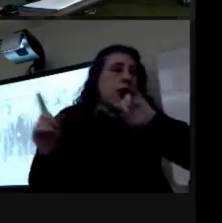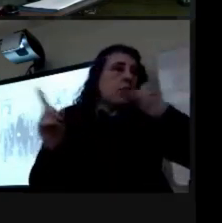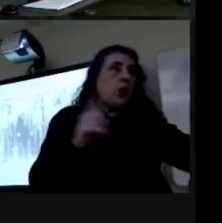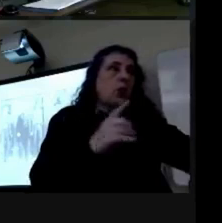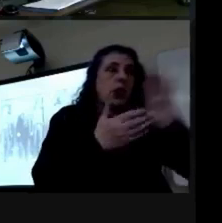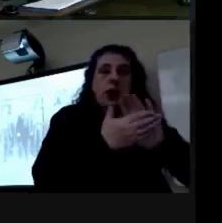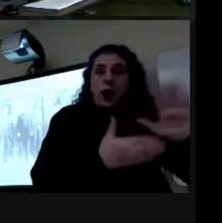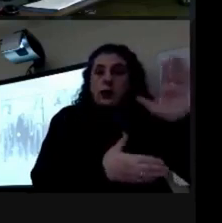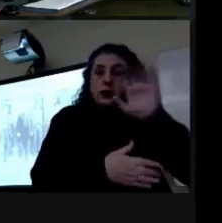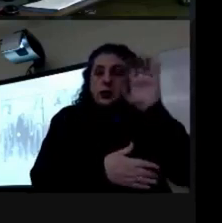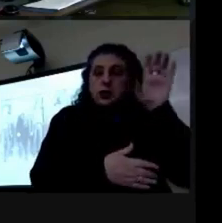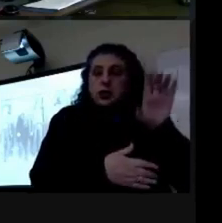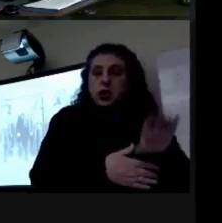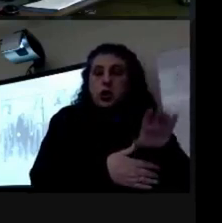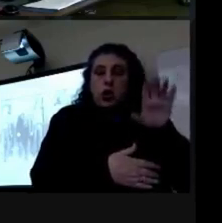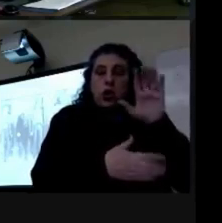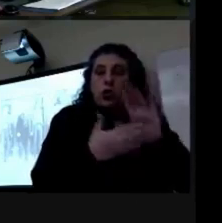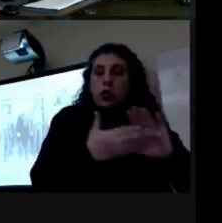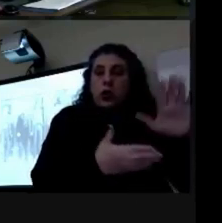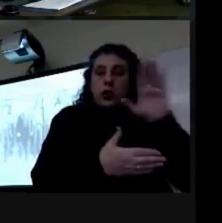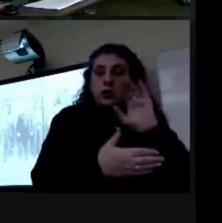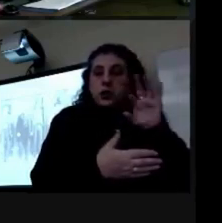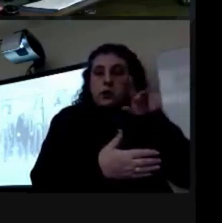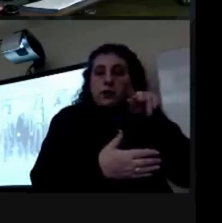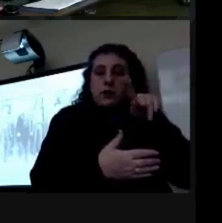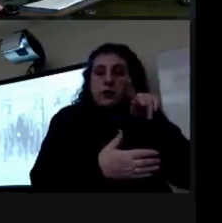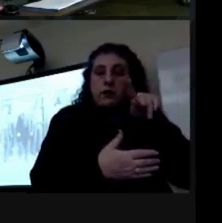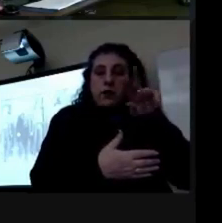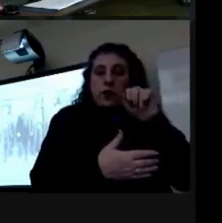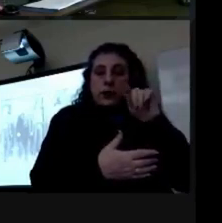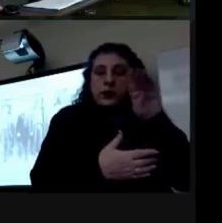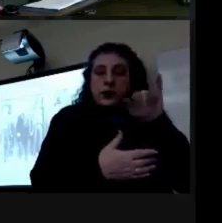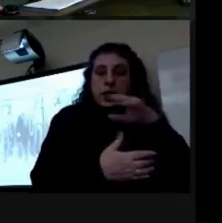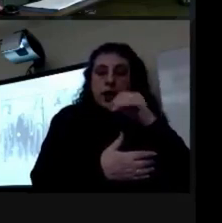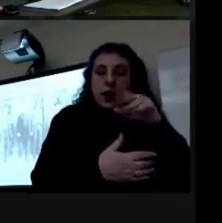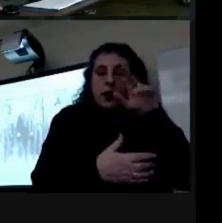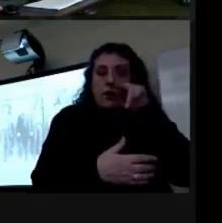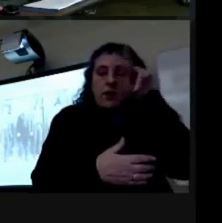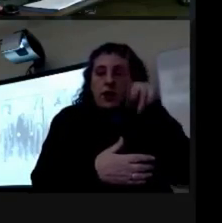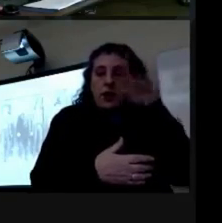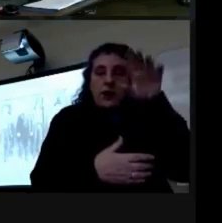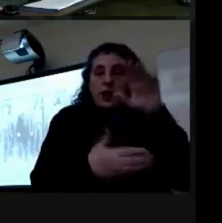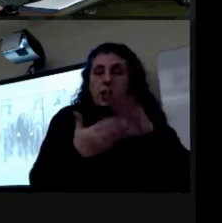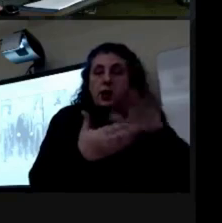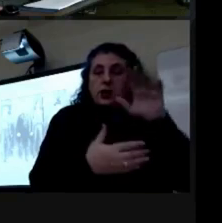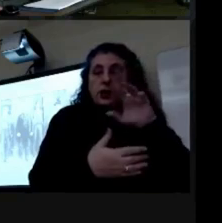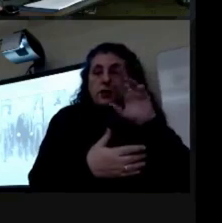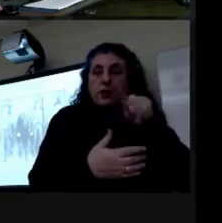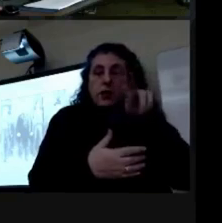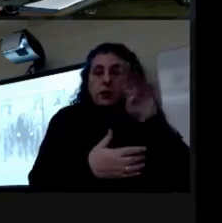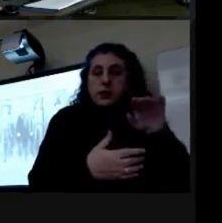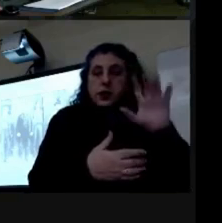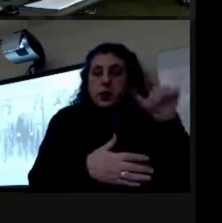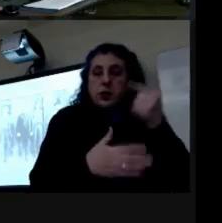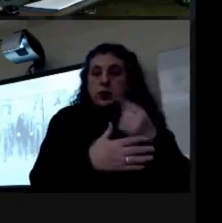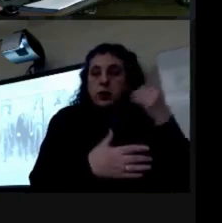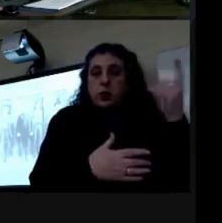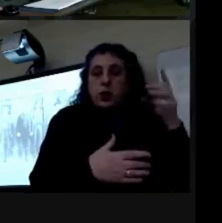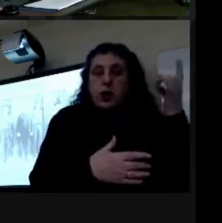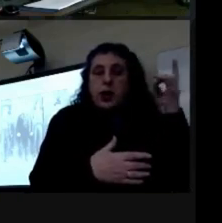attend college so he went to the chicago college of pharmacy in the philadelphia college of pharmacy and graduated in 1876